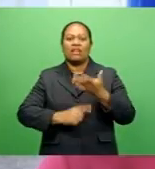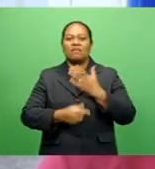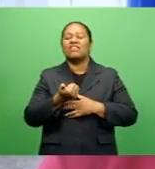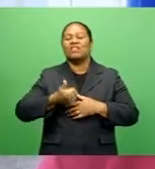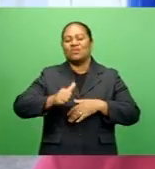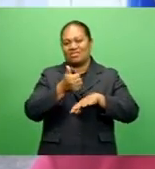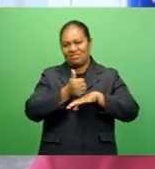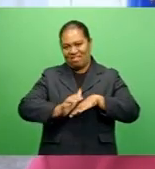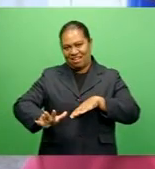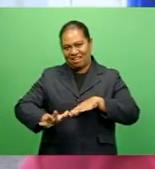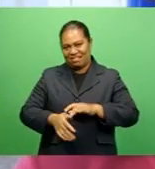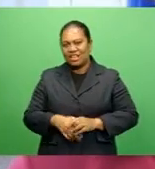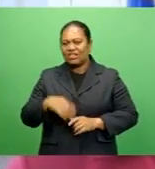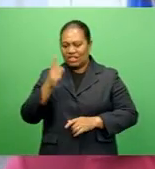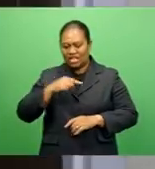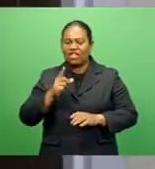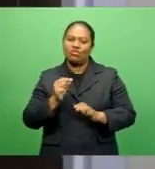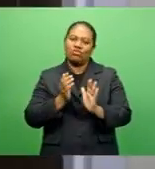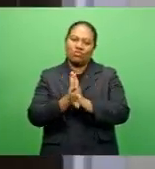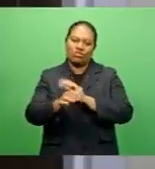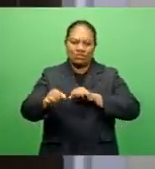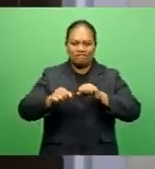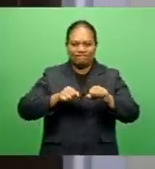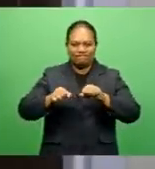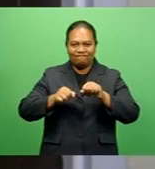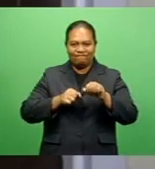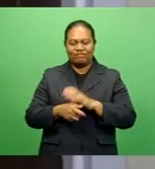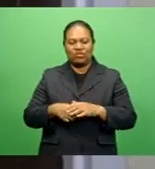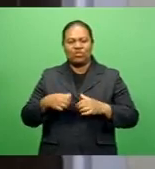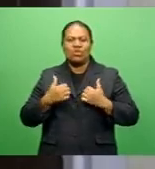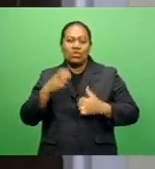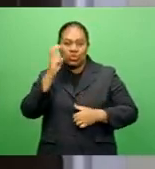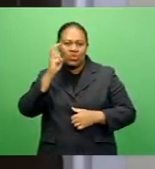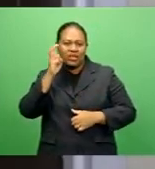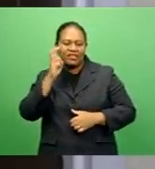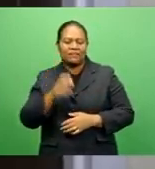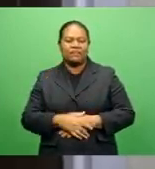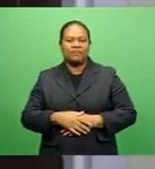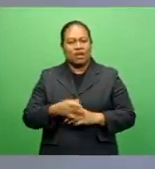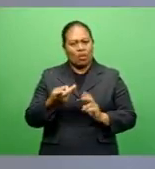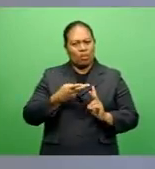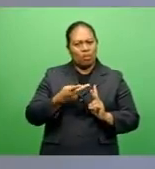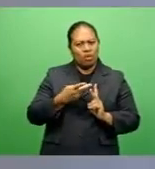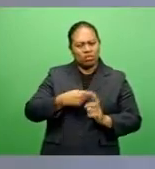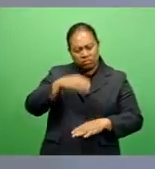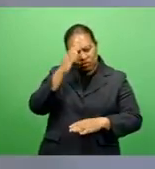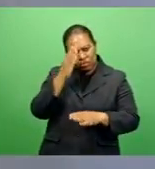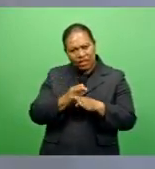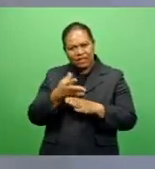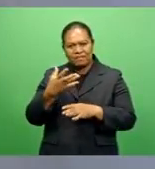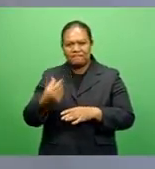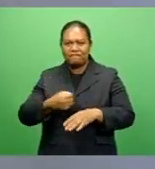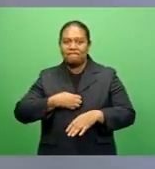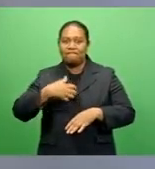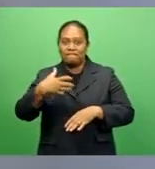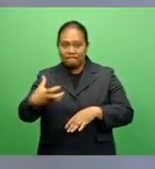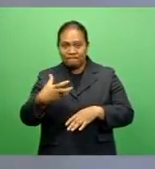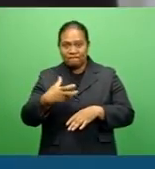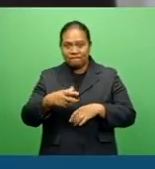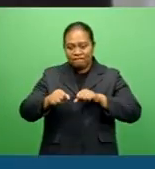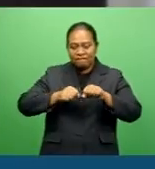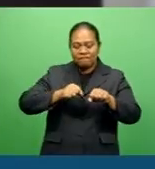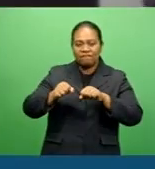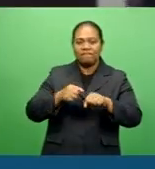for them to do their sparring there. Nandi-based Boys in the Hood club are hoping to get in more boxers in the